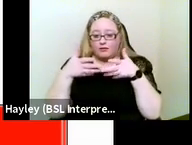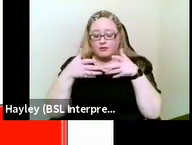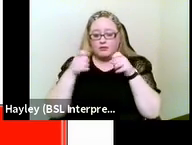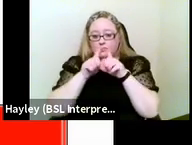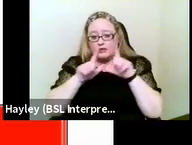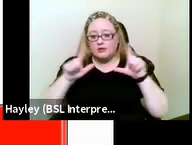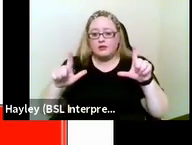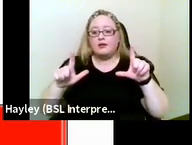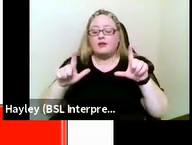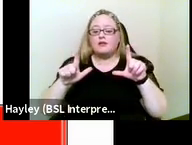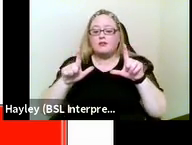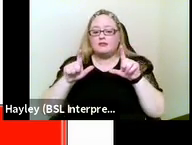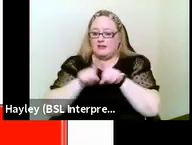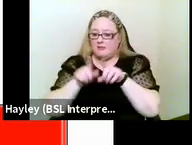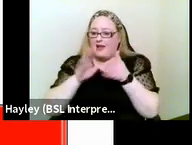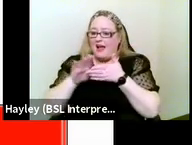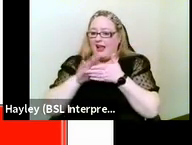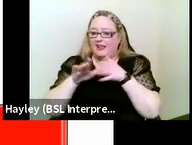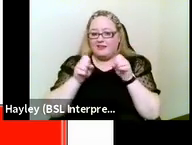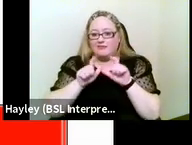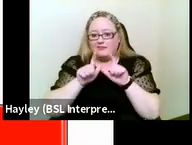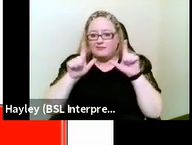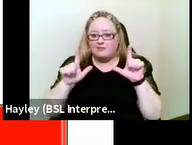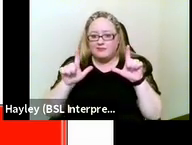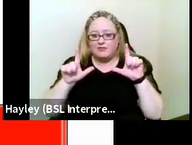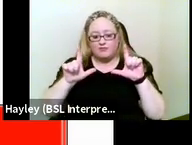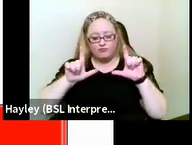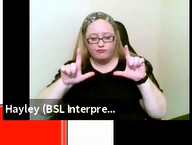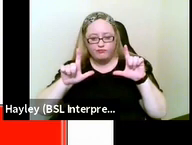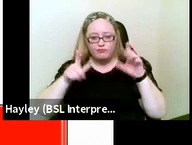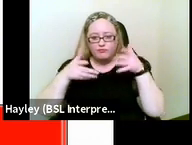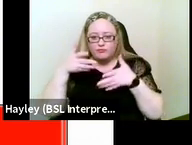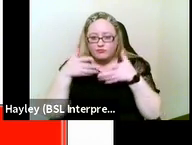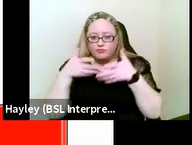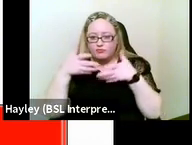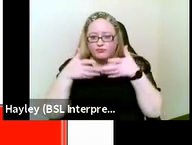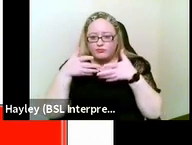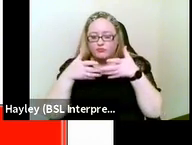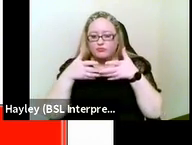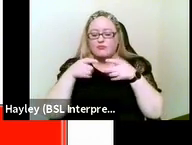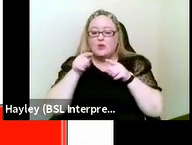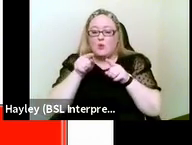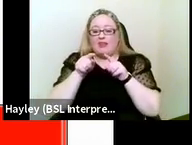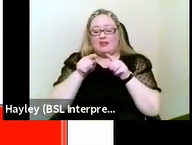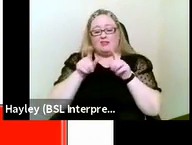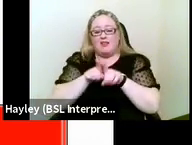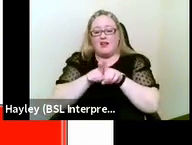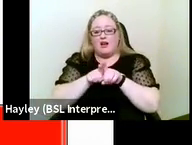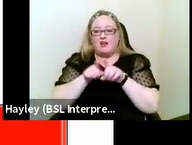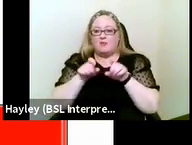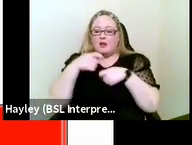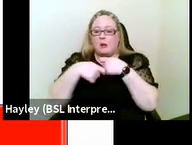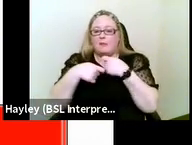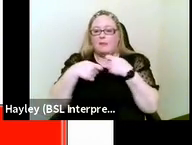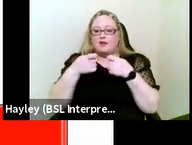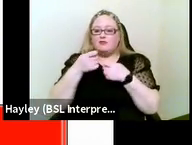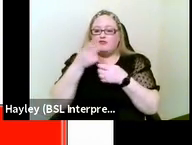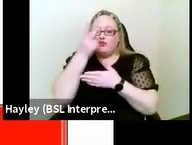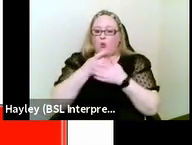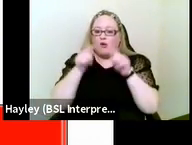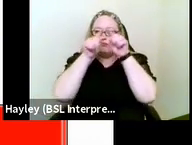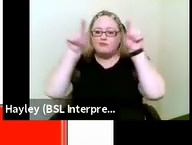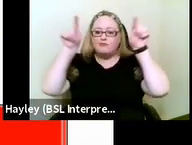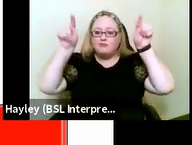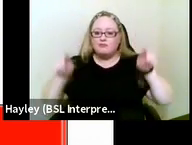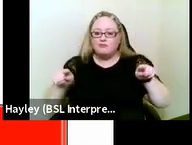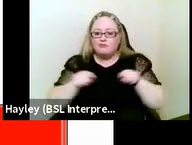lovely as the interpreter, imagines a frame. This is drawing out effectively the field of vision